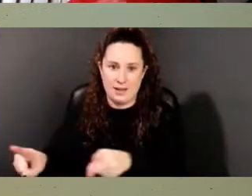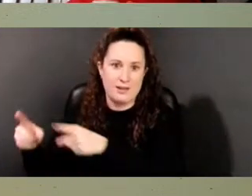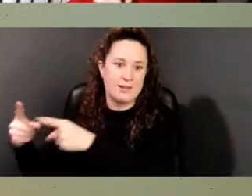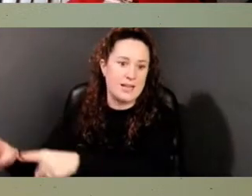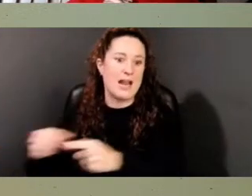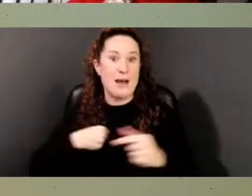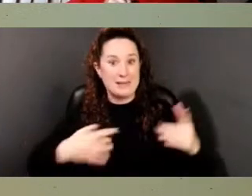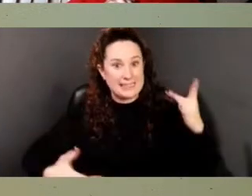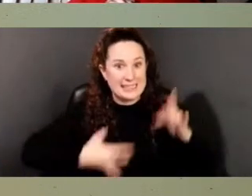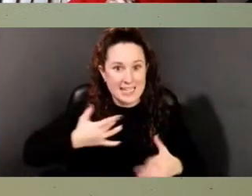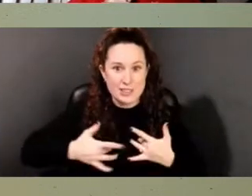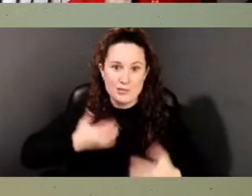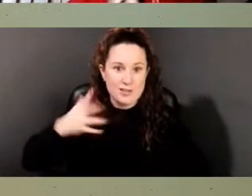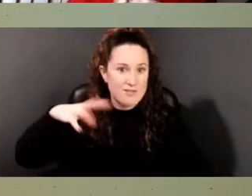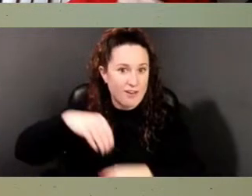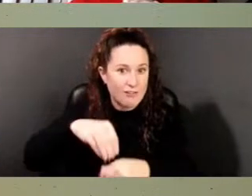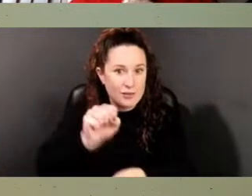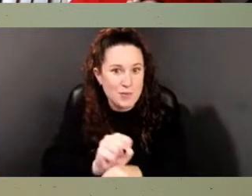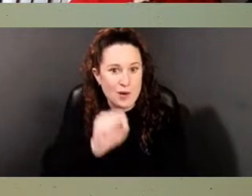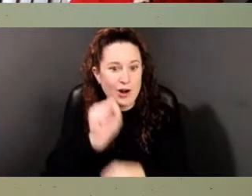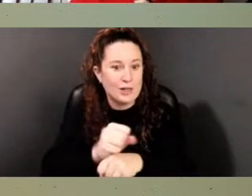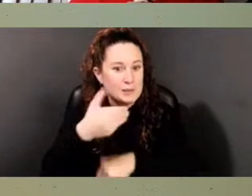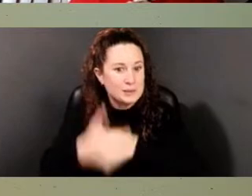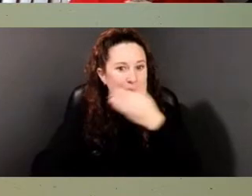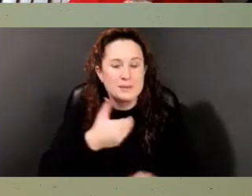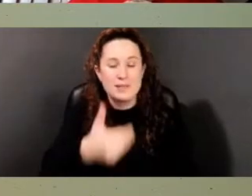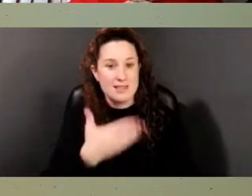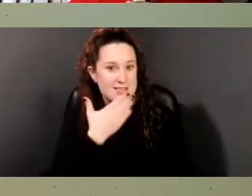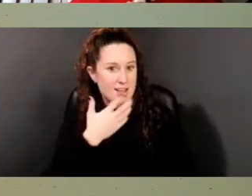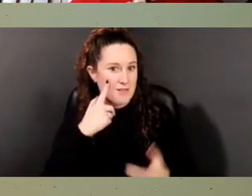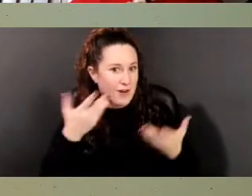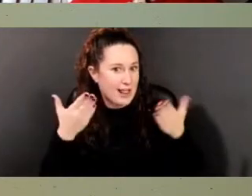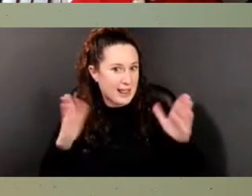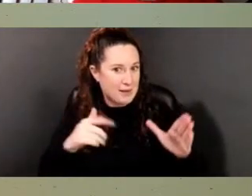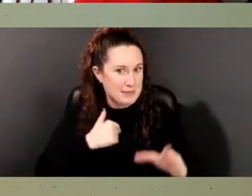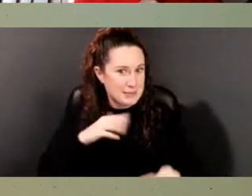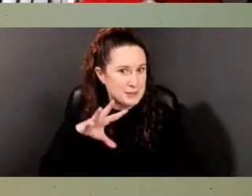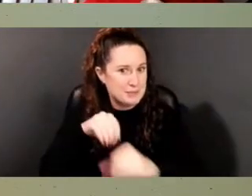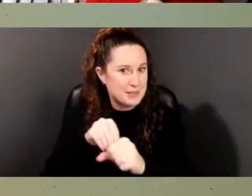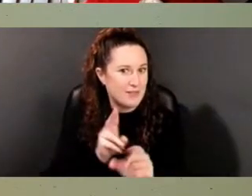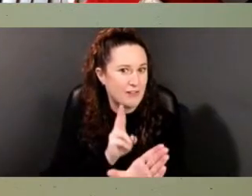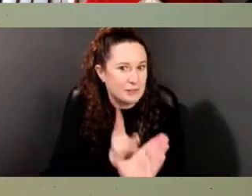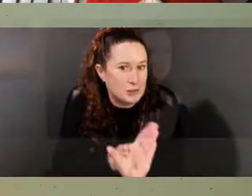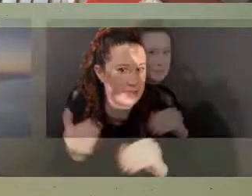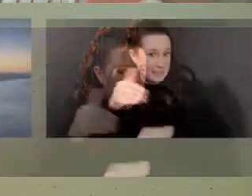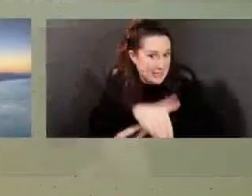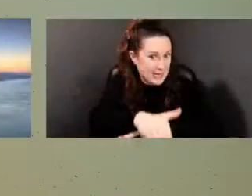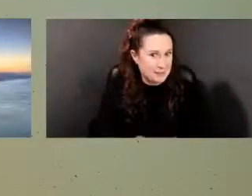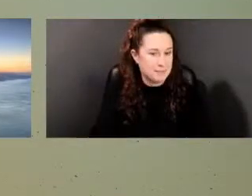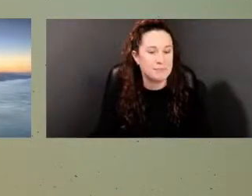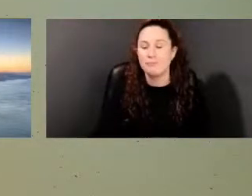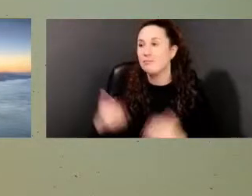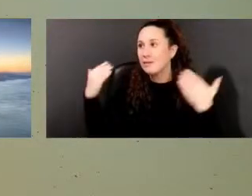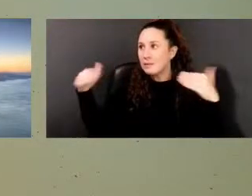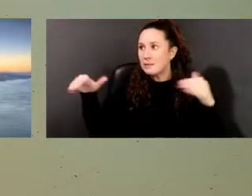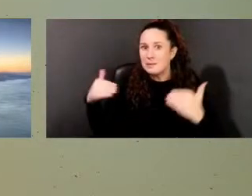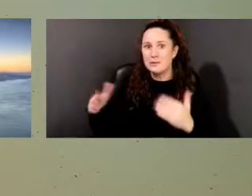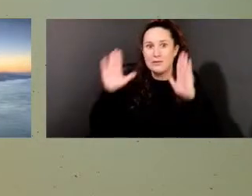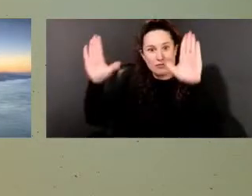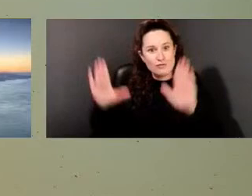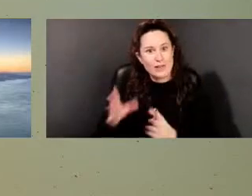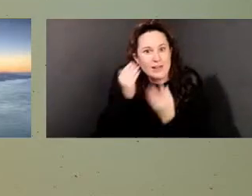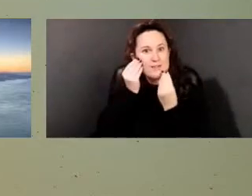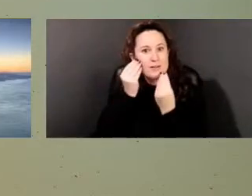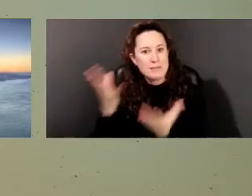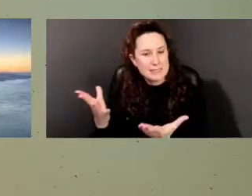excited to be a part of this work. Uh, thank you so much for allowing me to come in and speak. Really great, great information. Makes